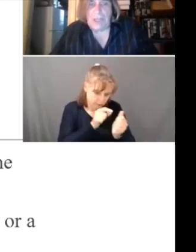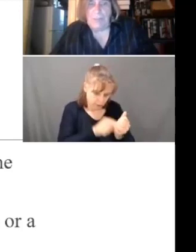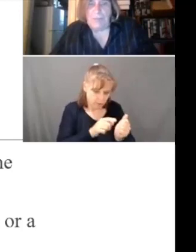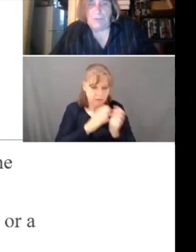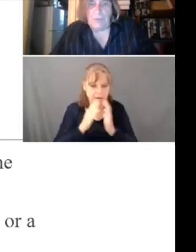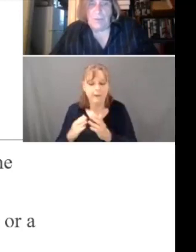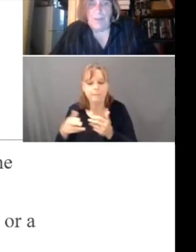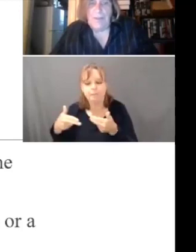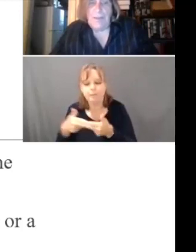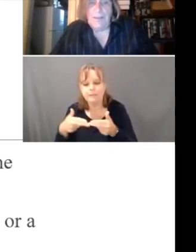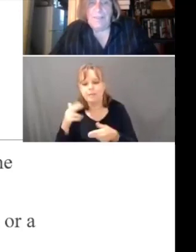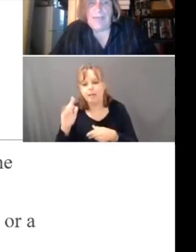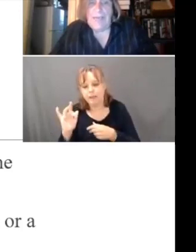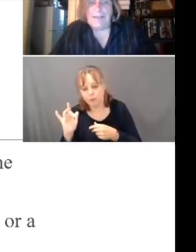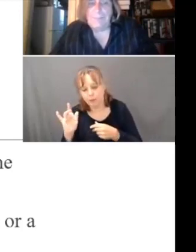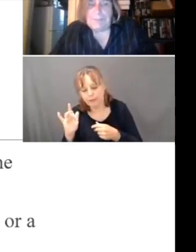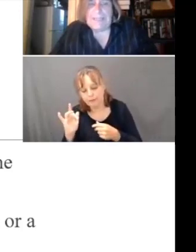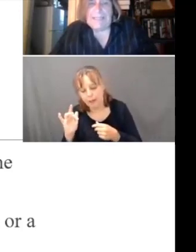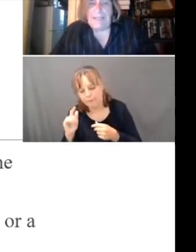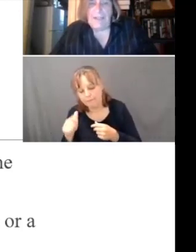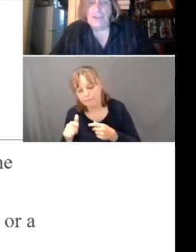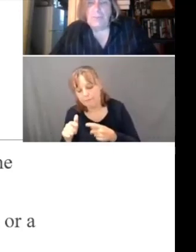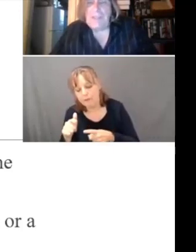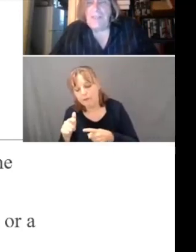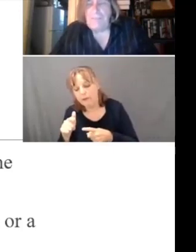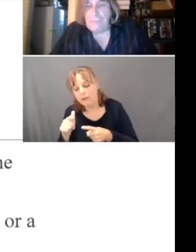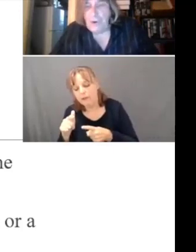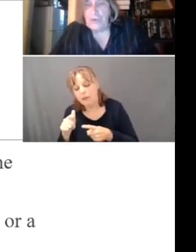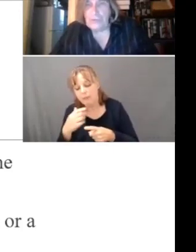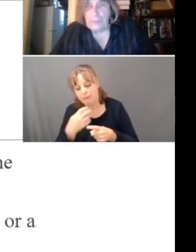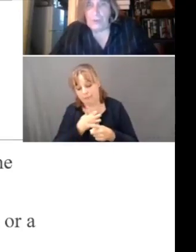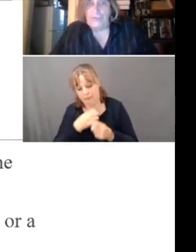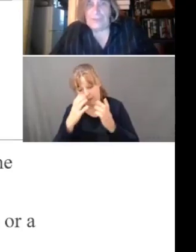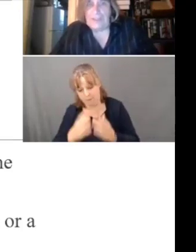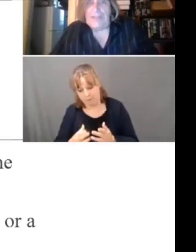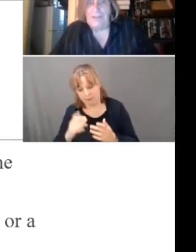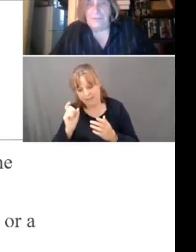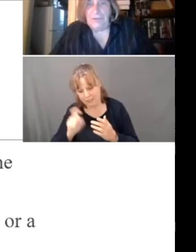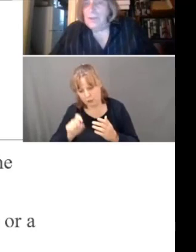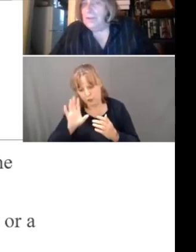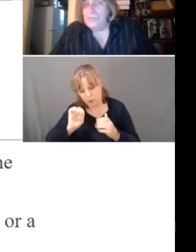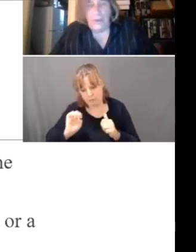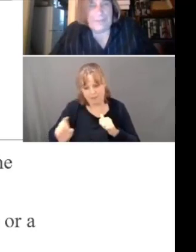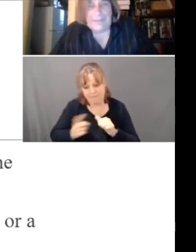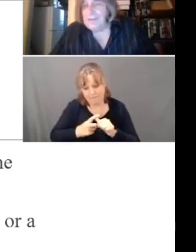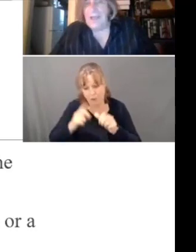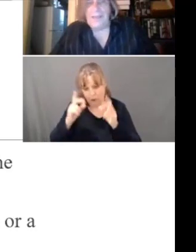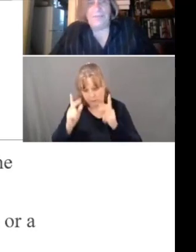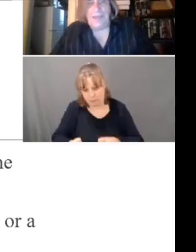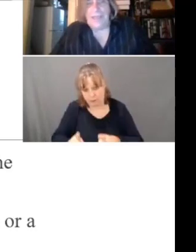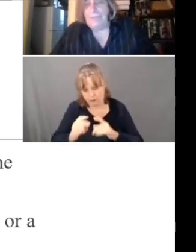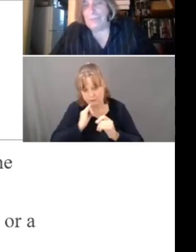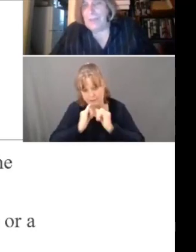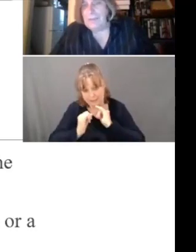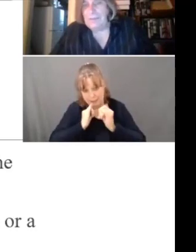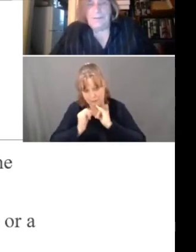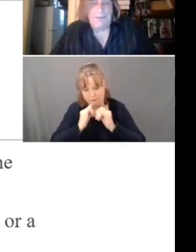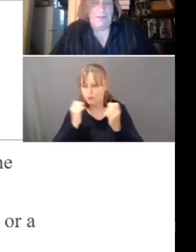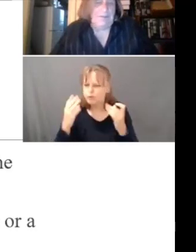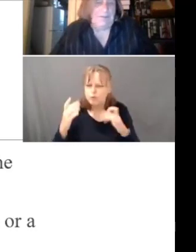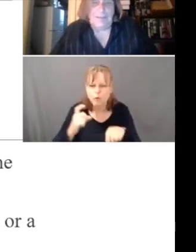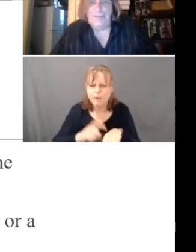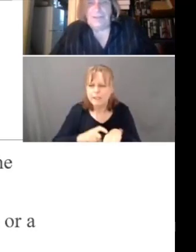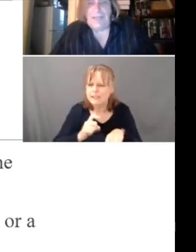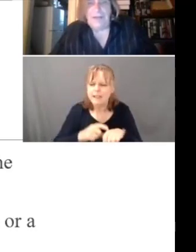don't have to jump to, that the complainant should be the first person to interview. So many times I have read